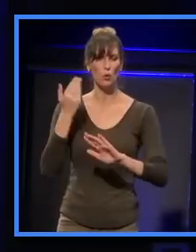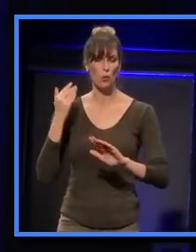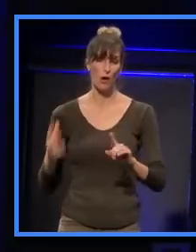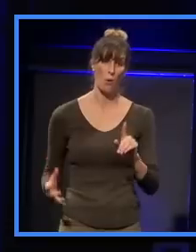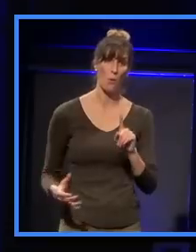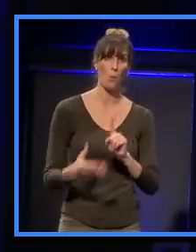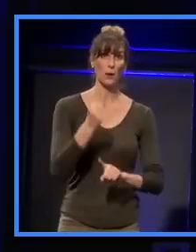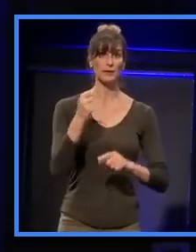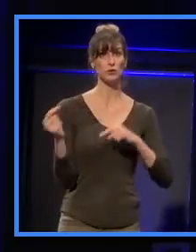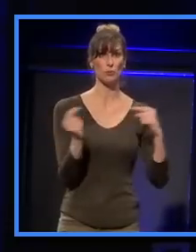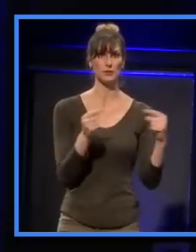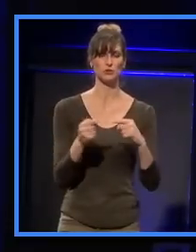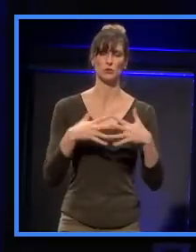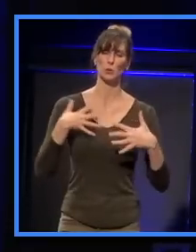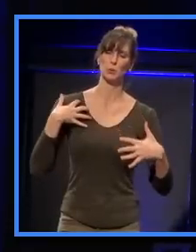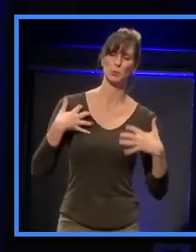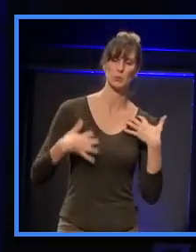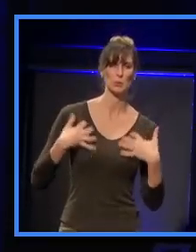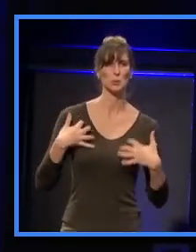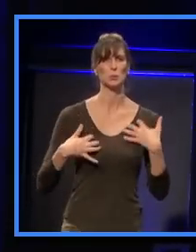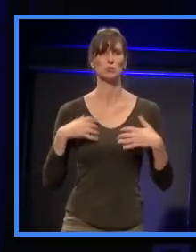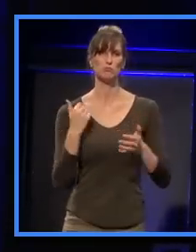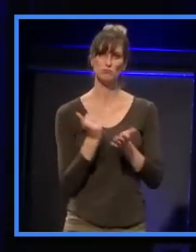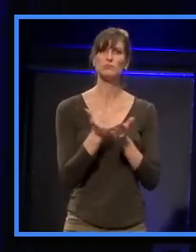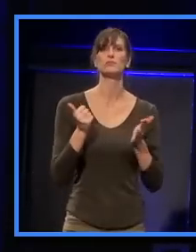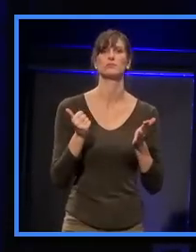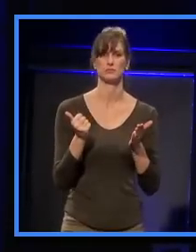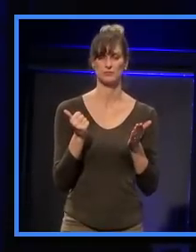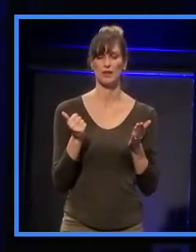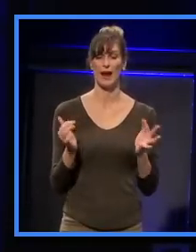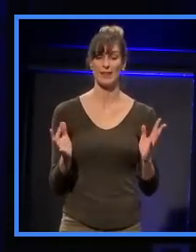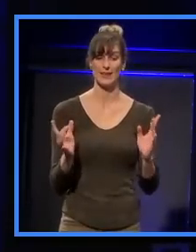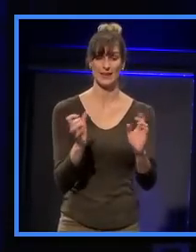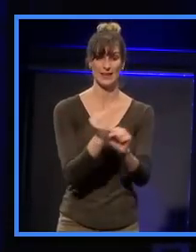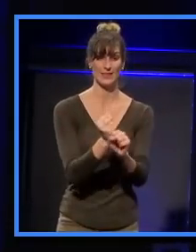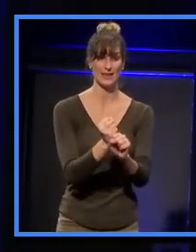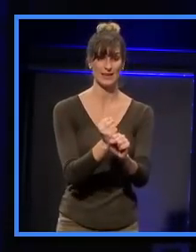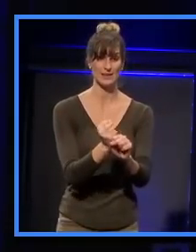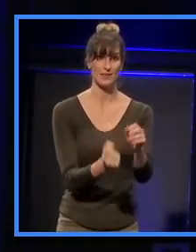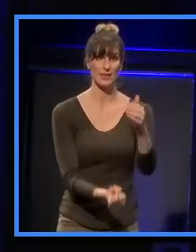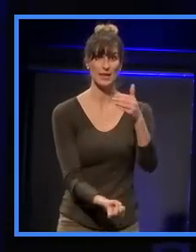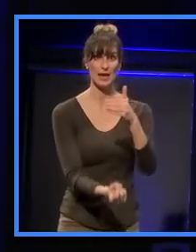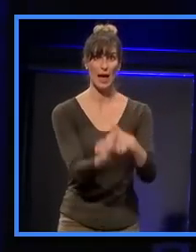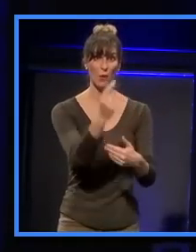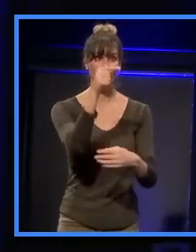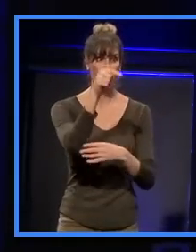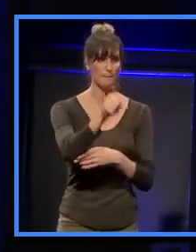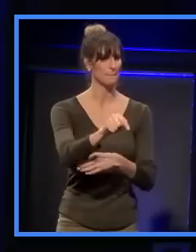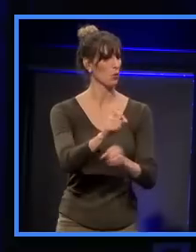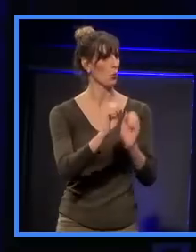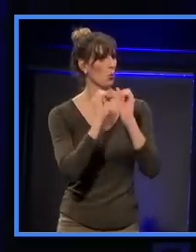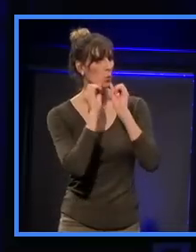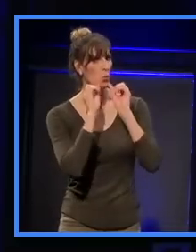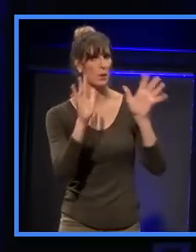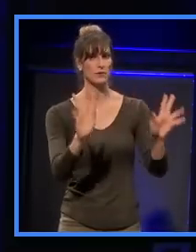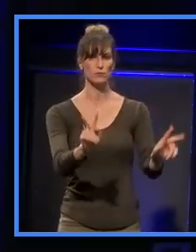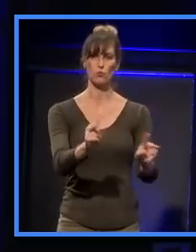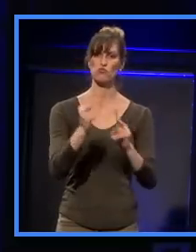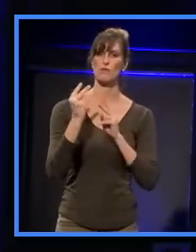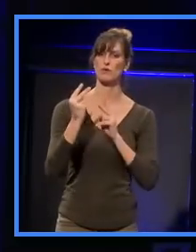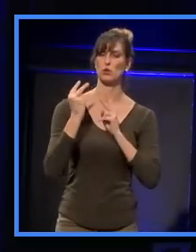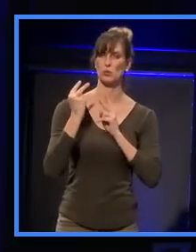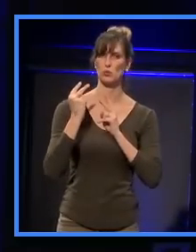exciting, and of course, the wonderful outcome in the end, in terms of the wonderful reviews we've had of the